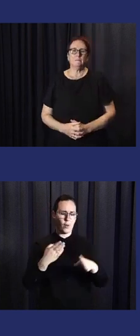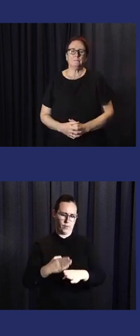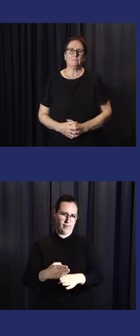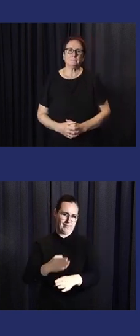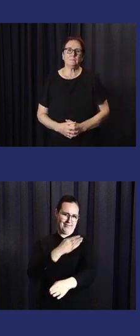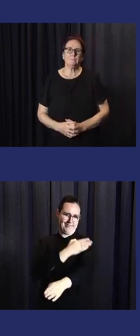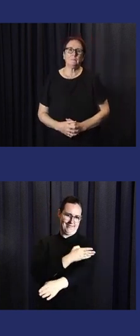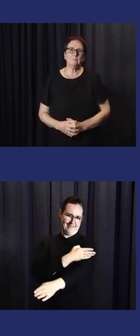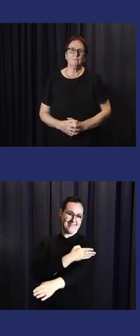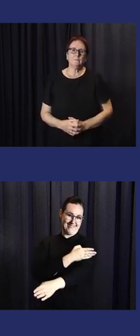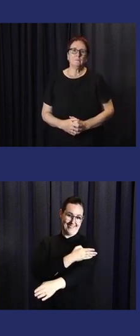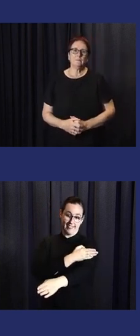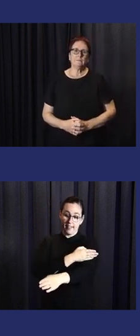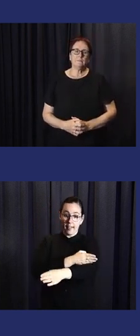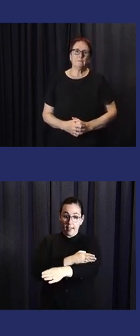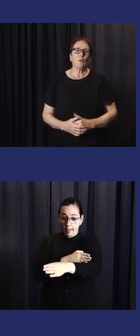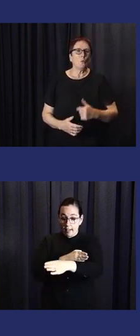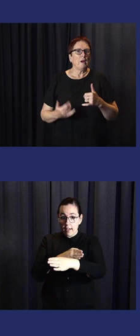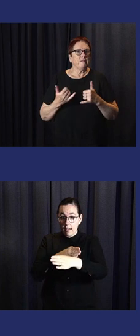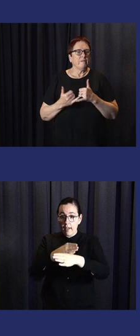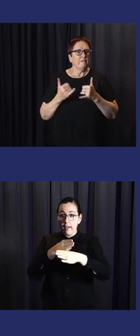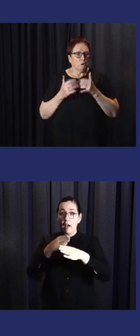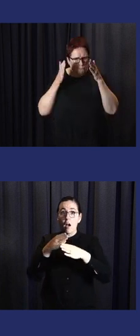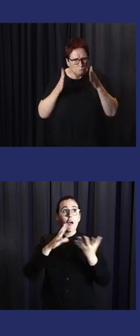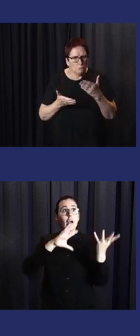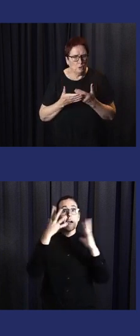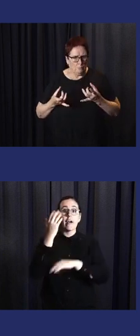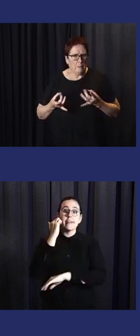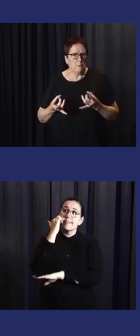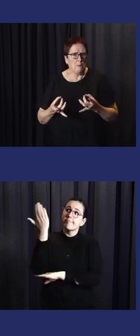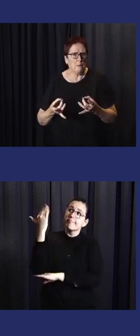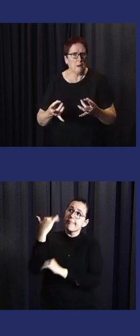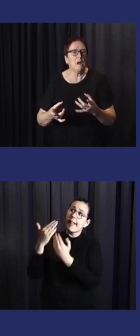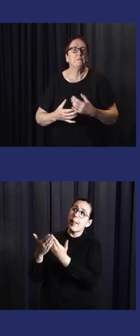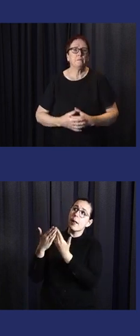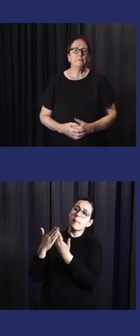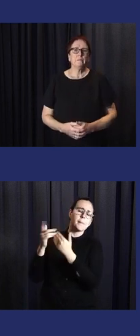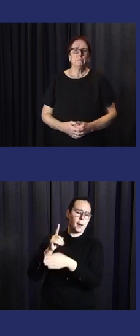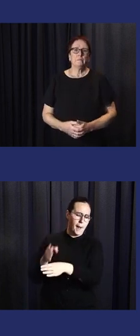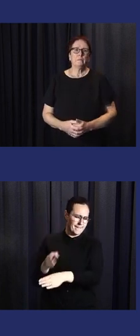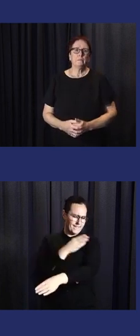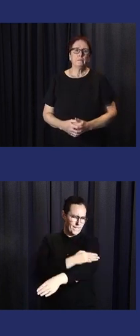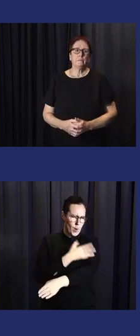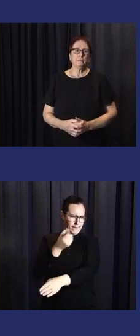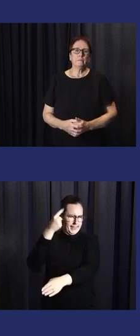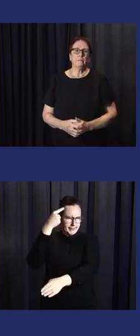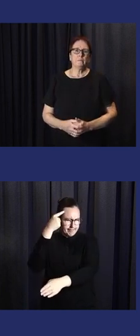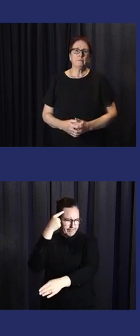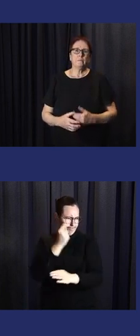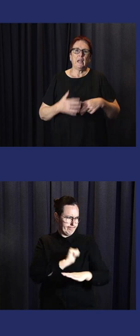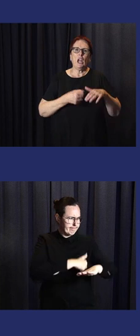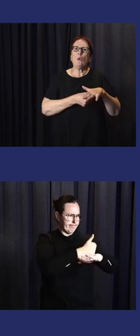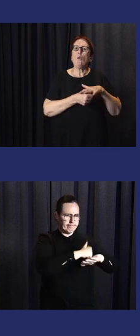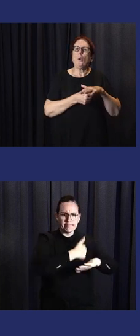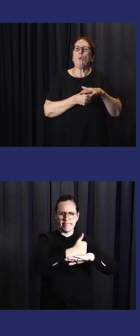and respond, rather than waiting for the outside to support. So we very pay much attention on